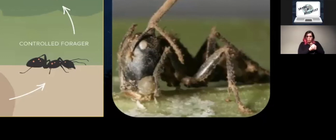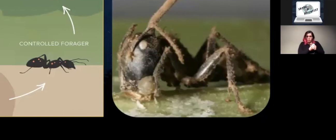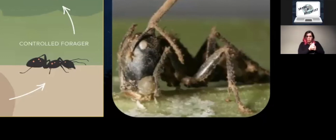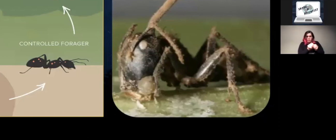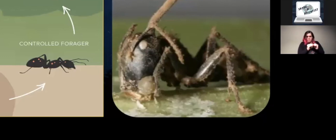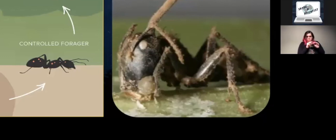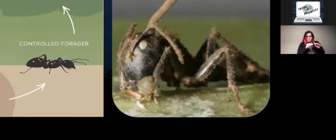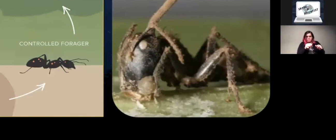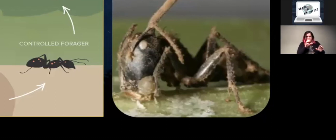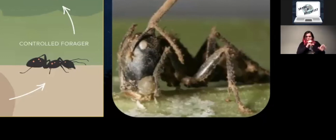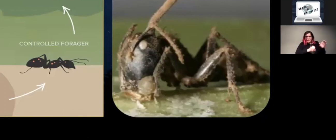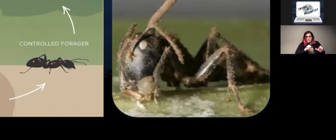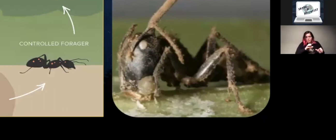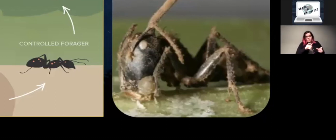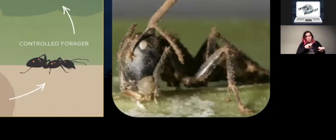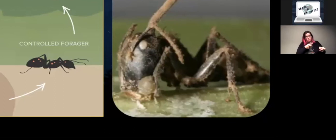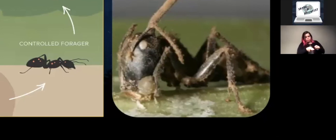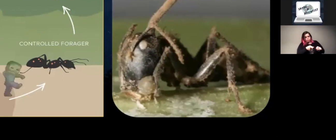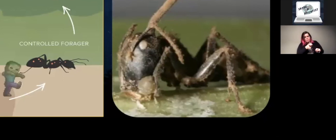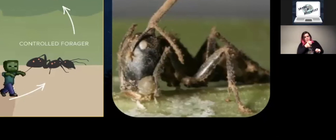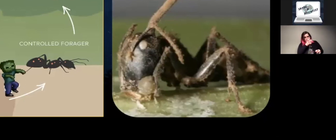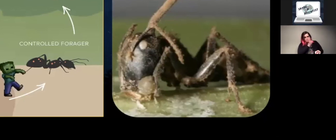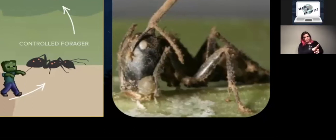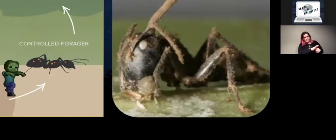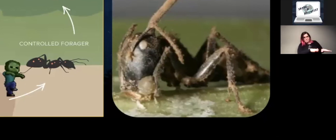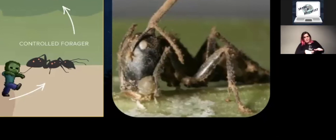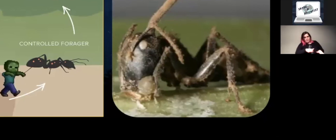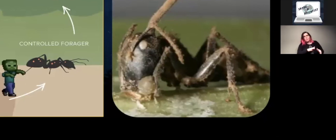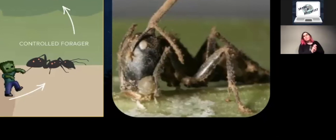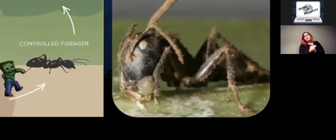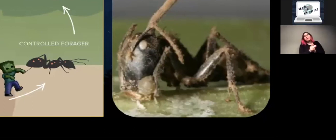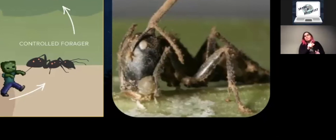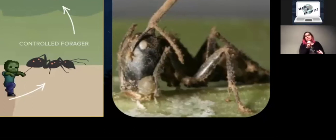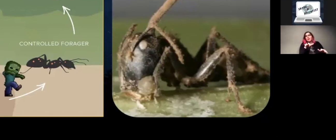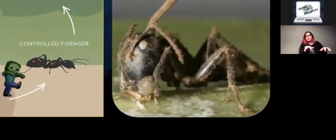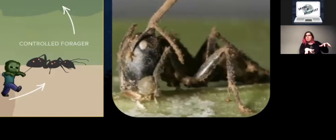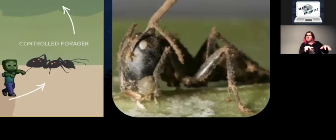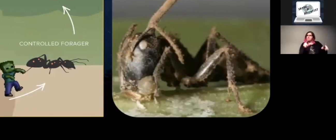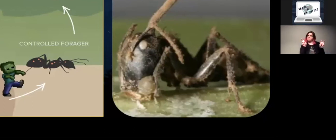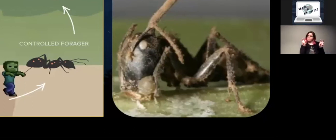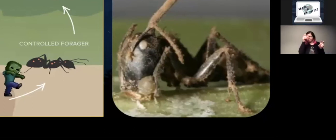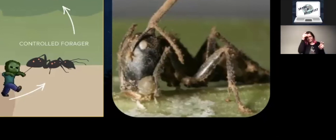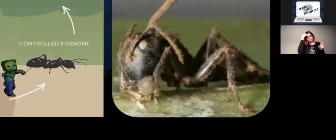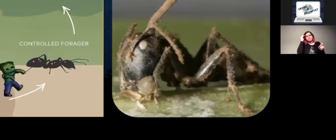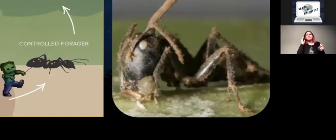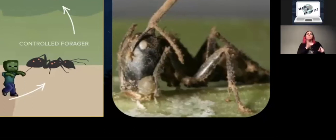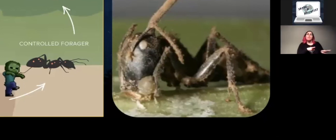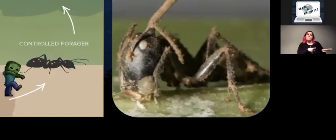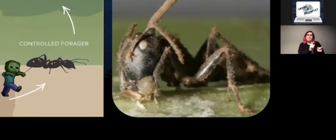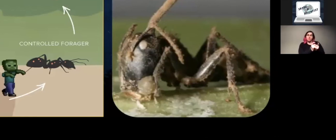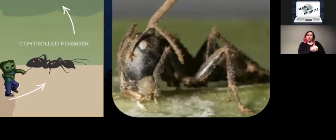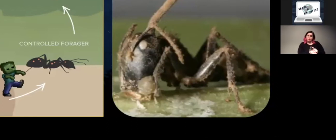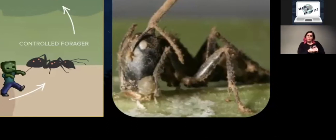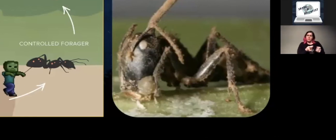chemicals that manipulate the ant's behavior. So it zombifies these ants. So it can be these types of behavioral changes can be